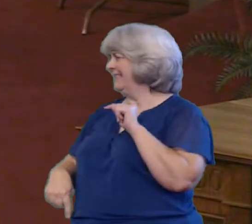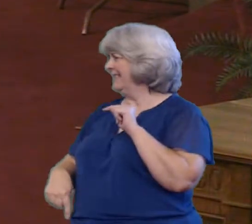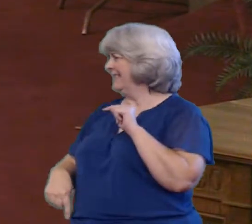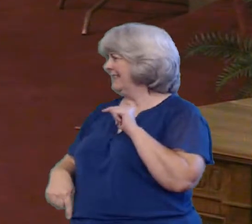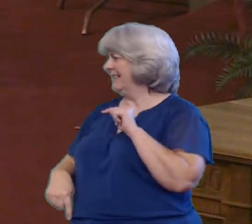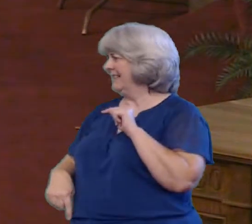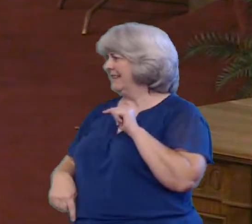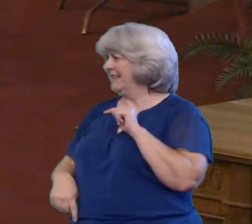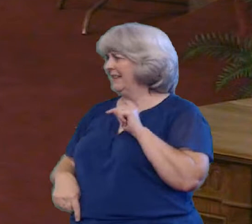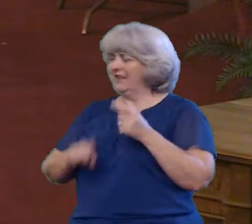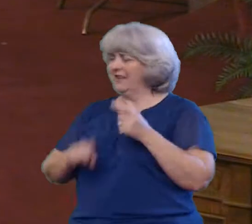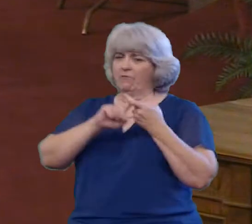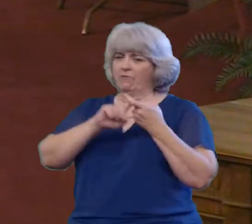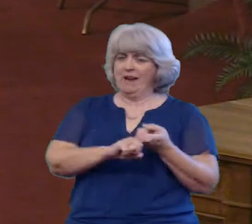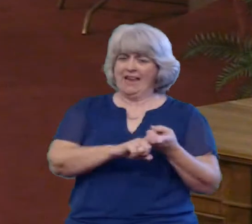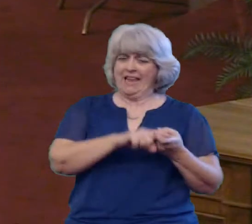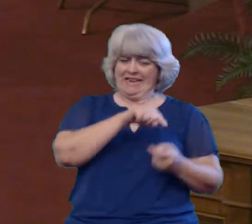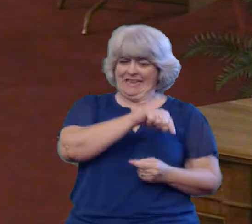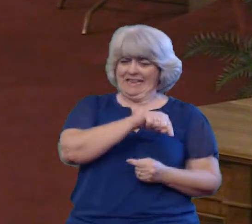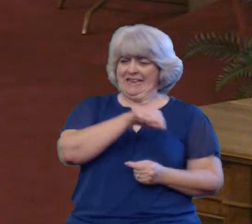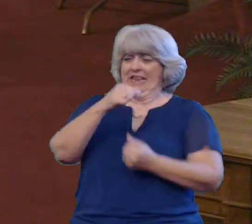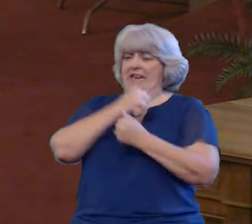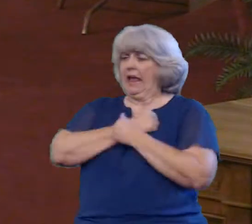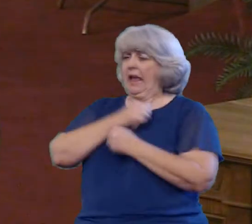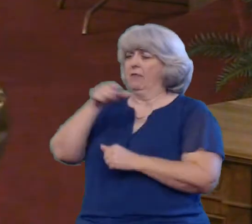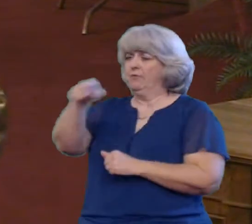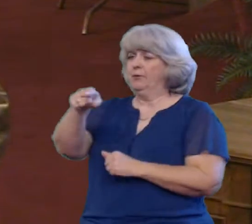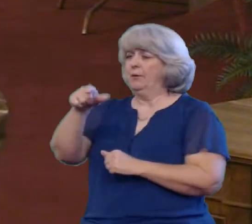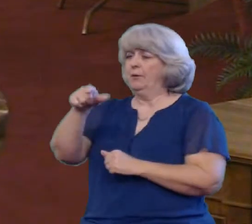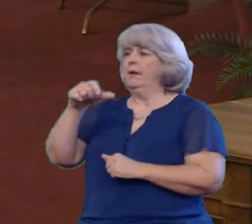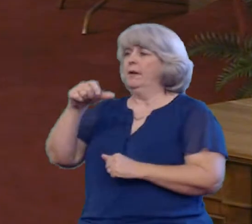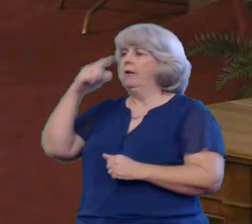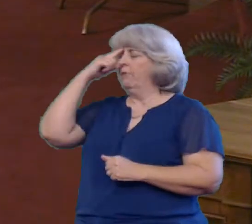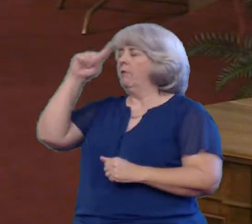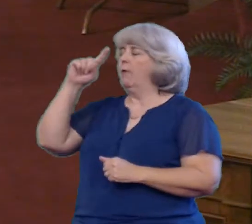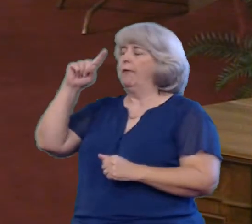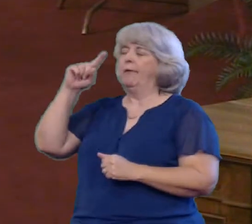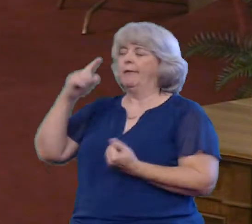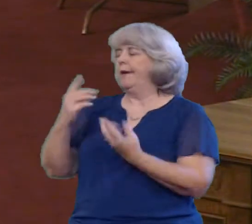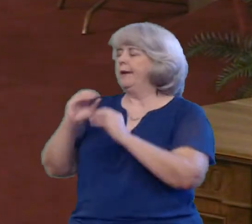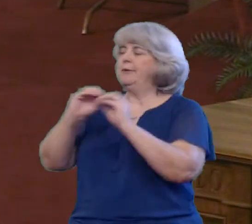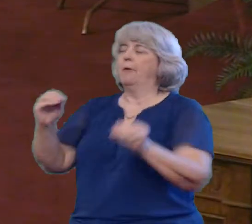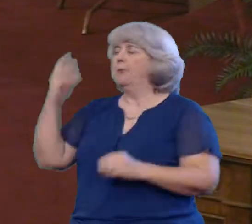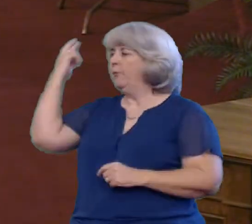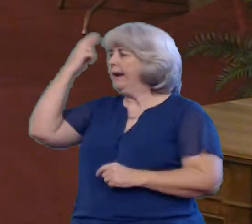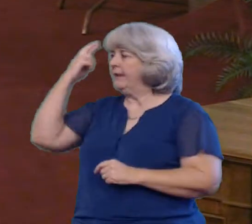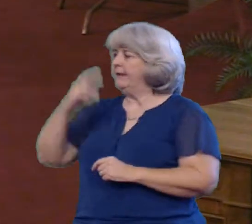simply loves you for no good reason They don't need you to be anybody other than who you are